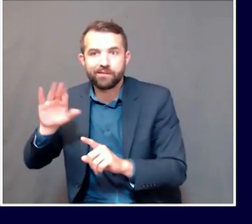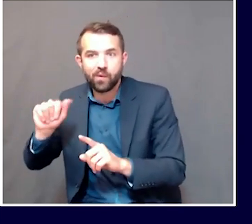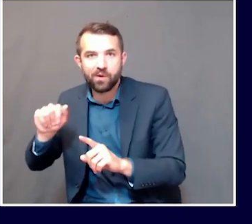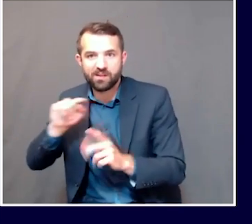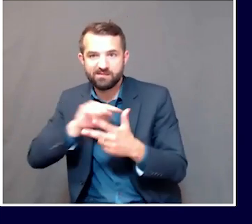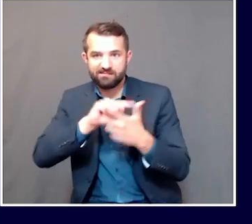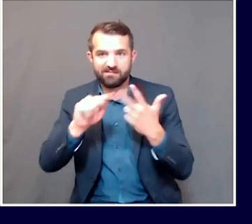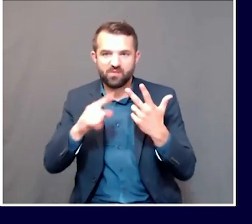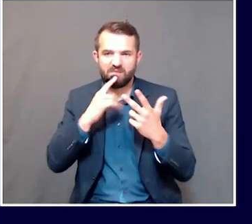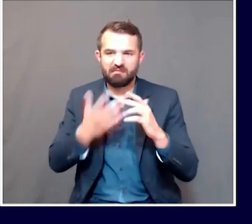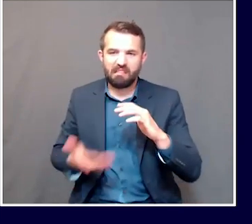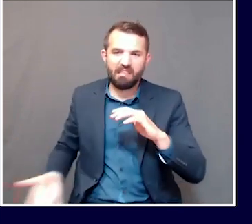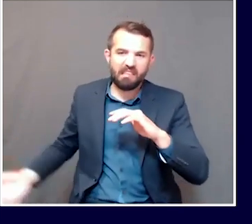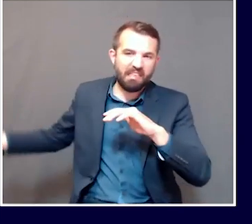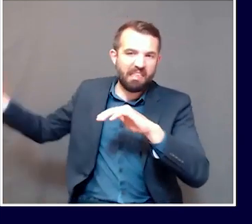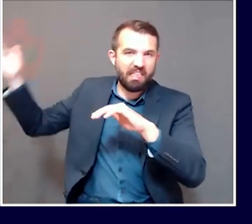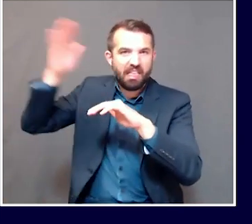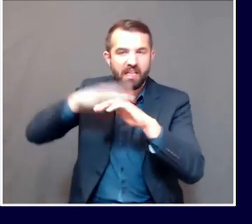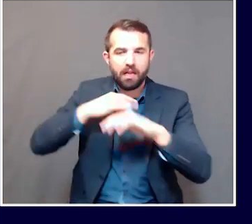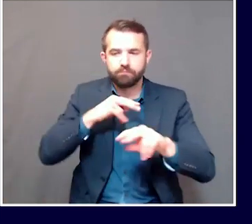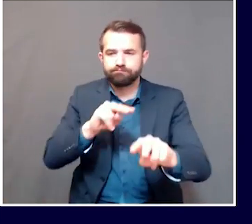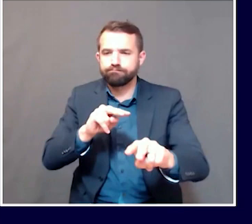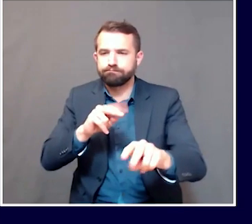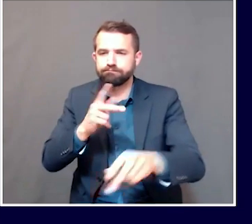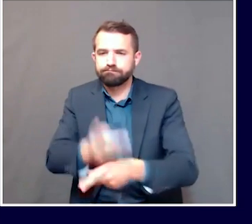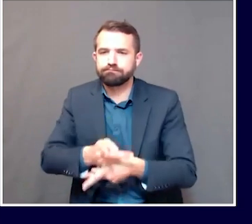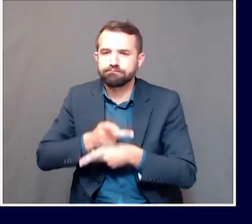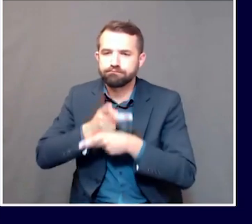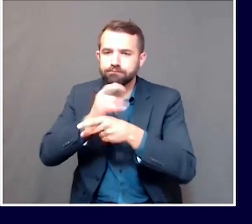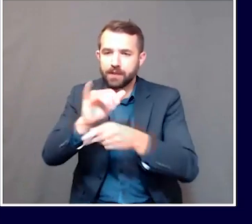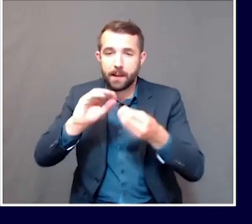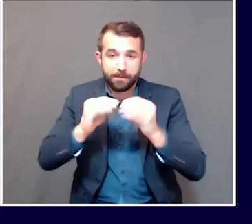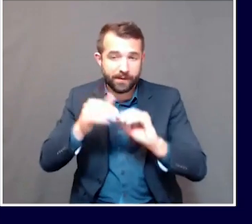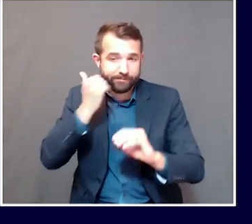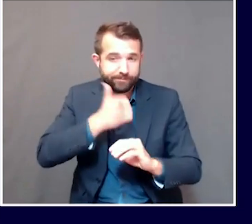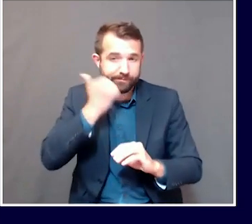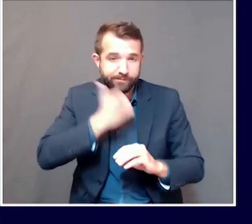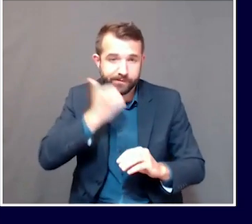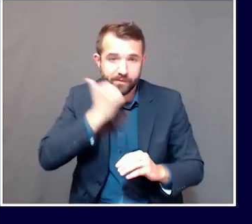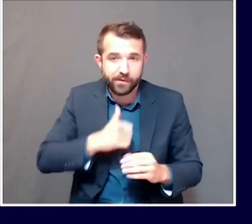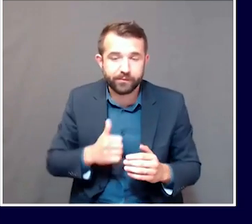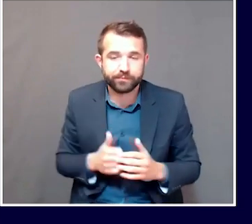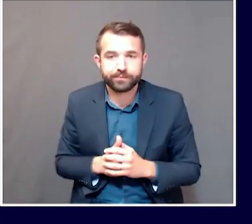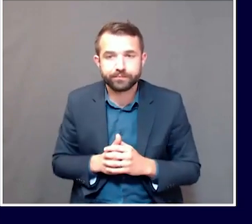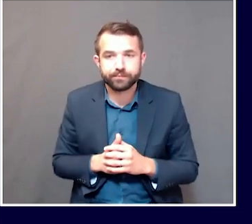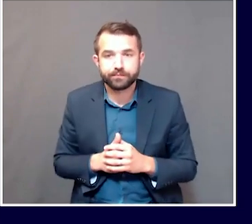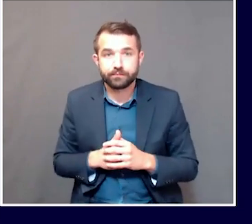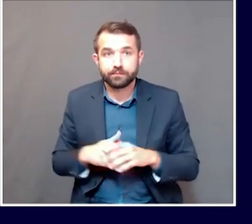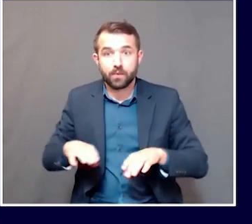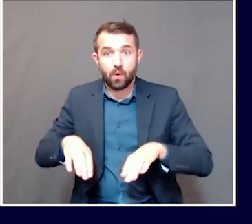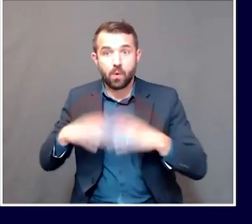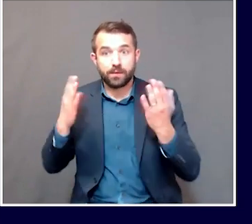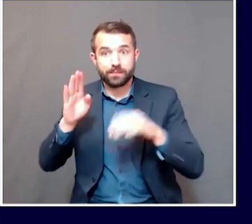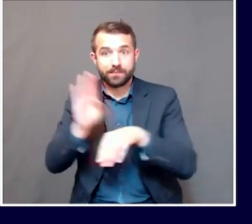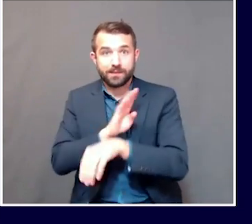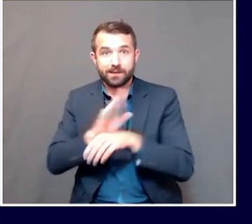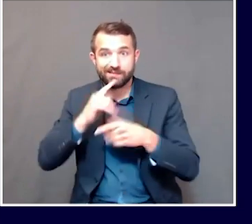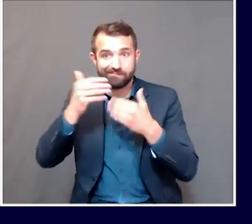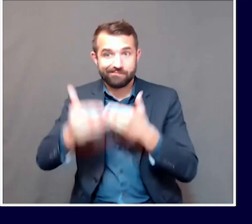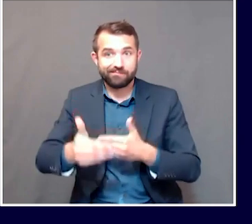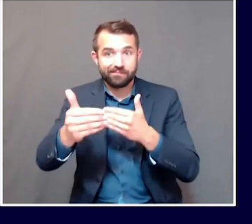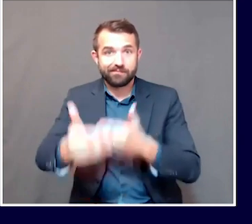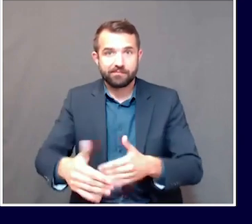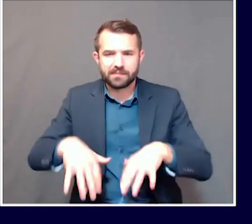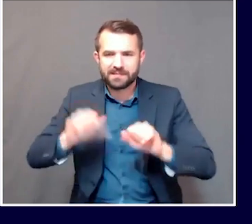on the lookout for them as we continue to turn the dial. Reopening is not a singular phenomenon. It occurs in phases